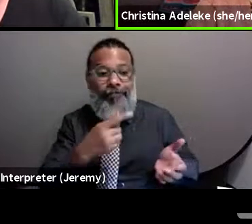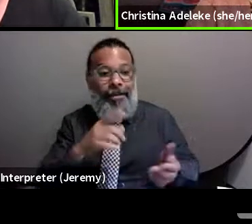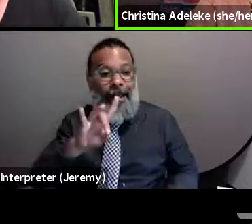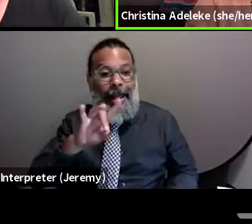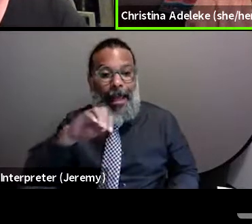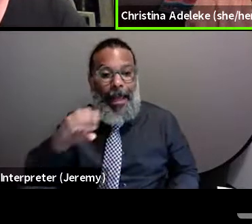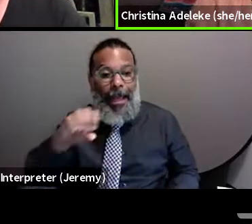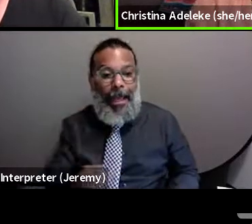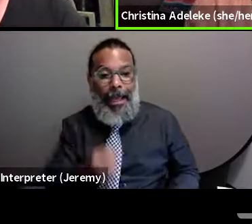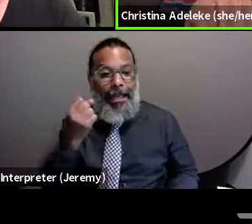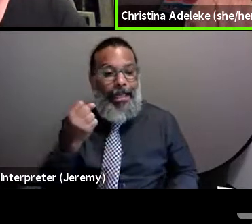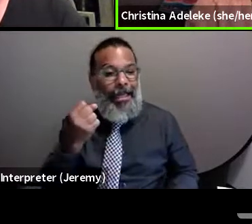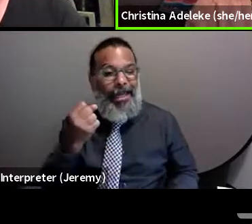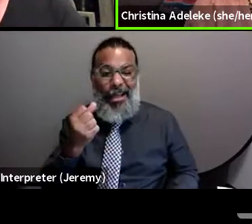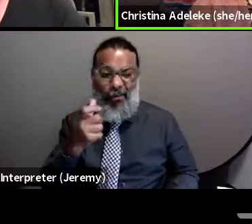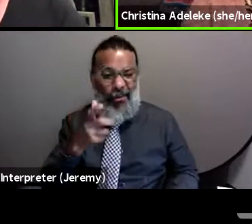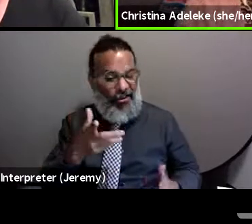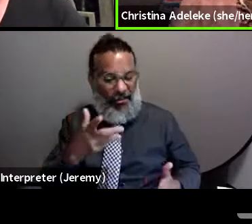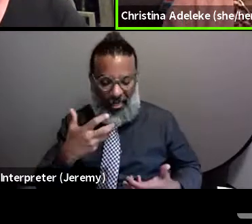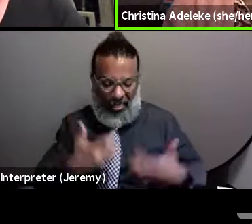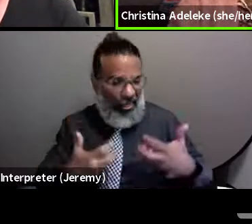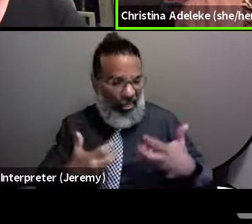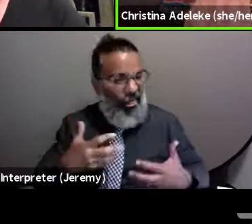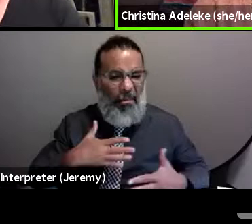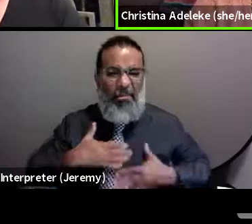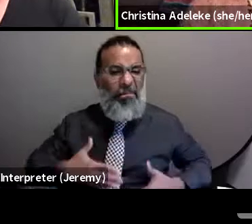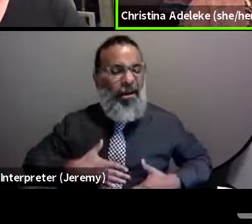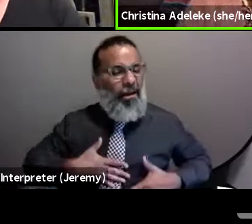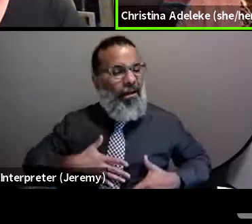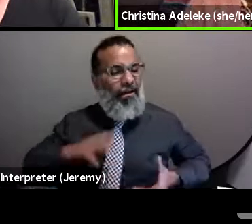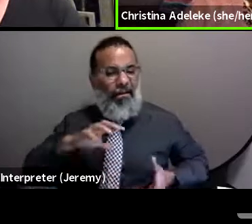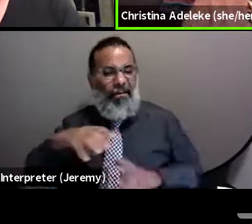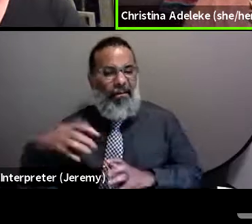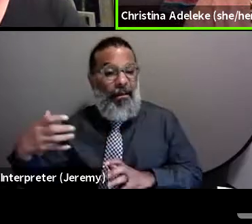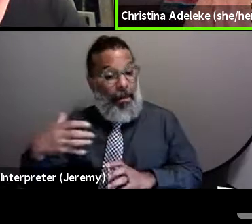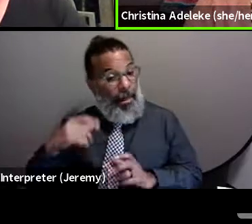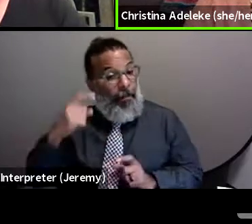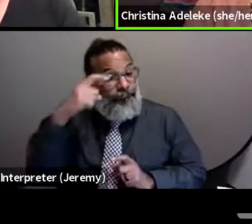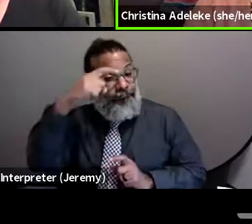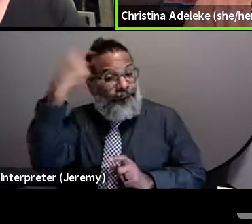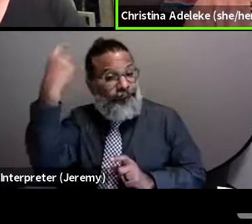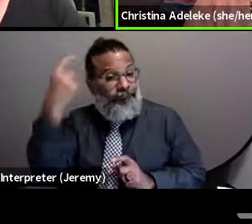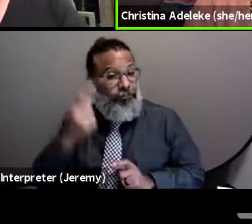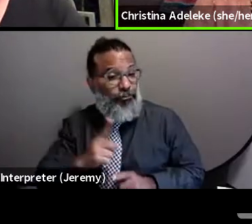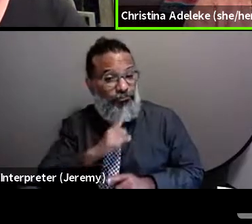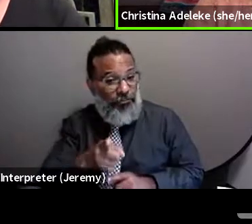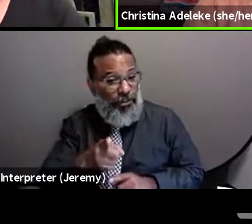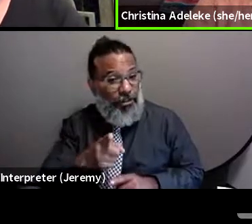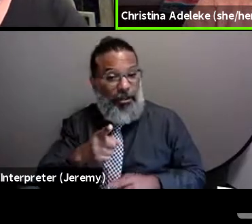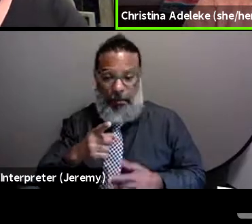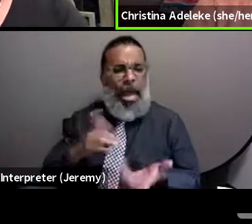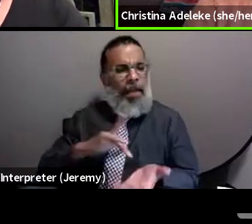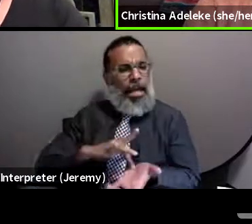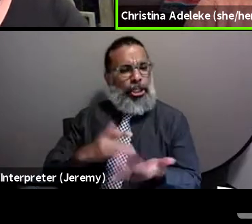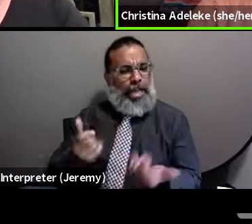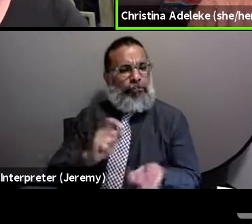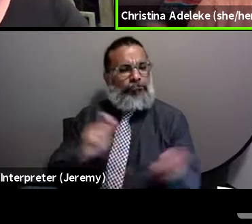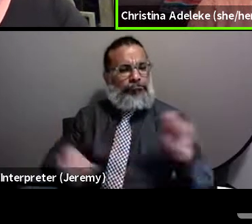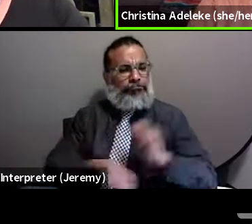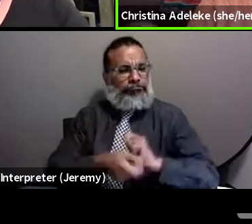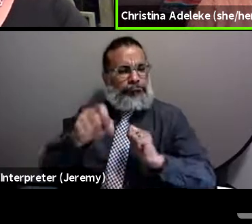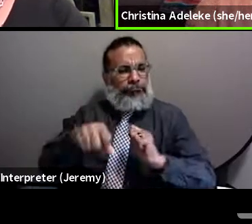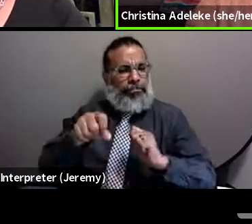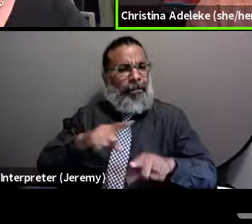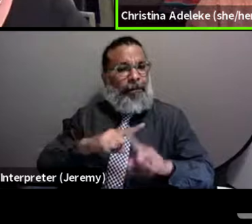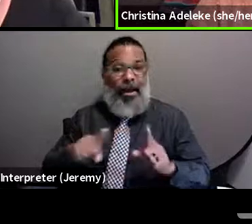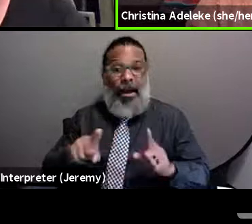with them that well. And maybe that, that trauma is real. You know, medications are different now, so it may not be that that person isn't